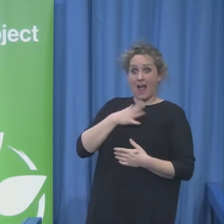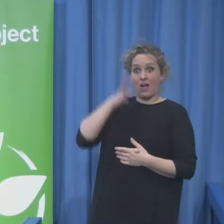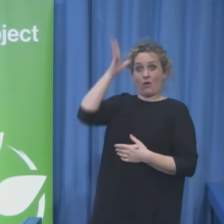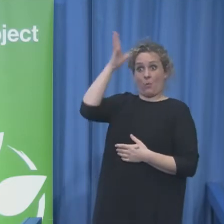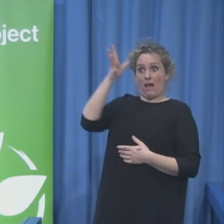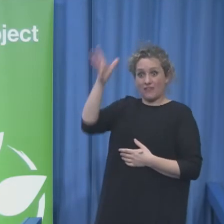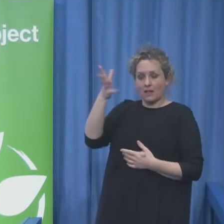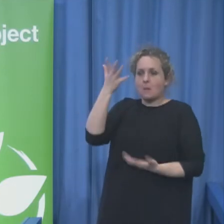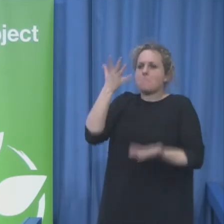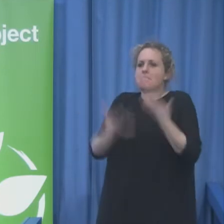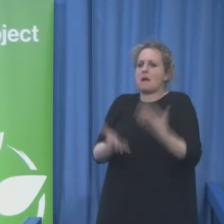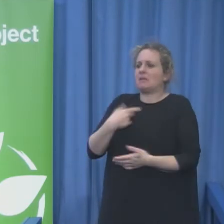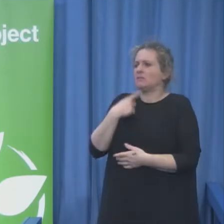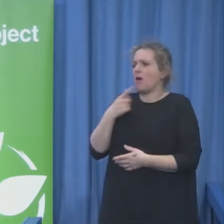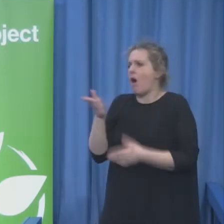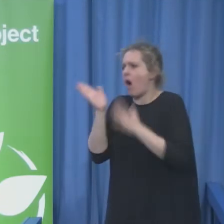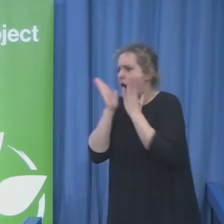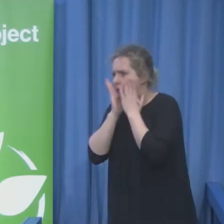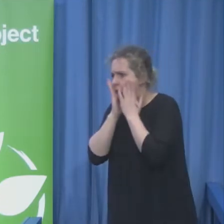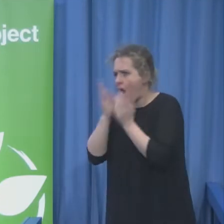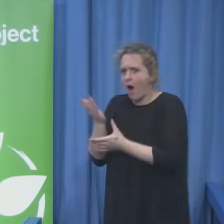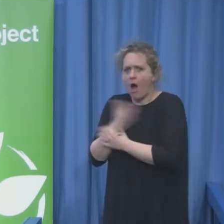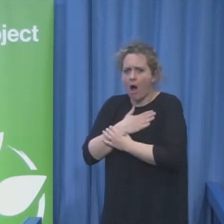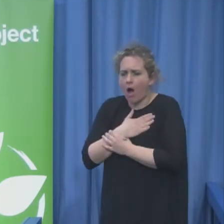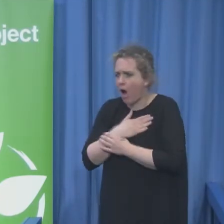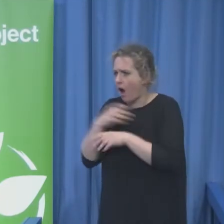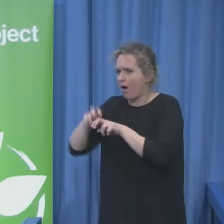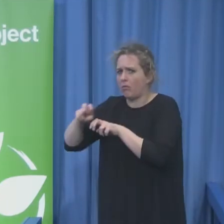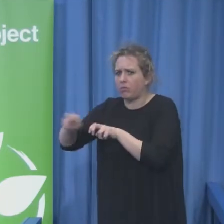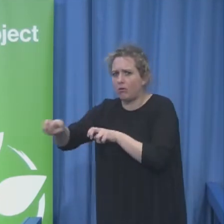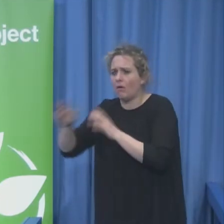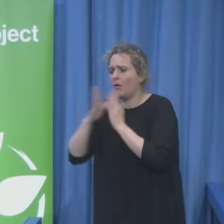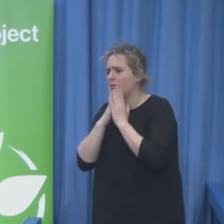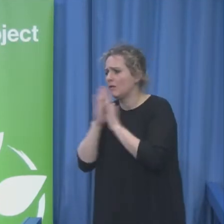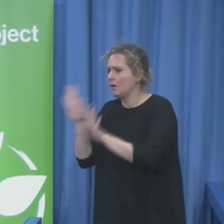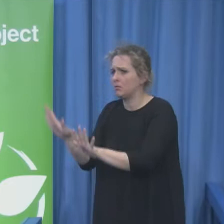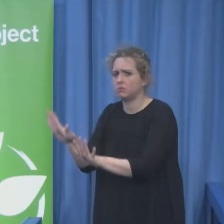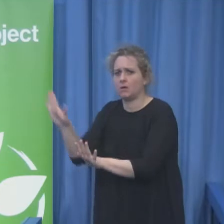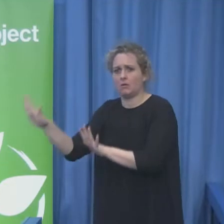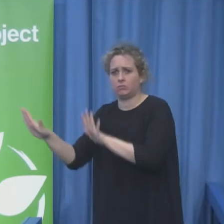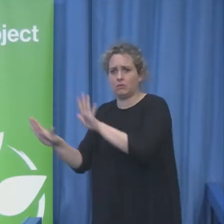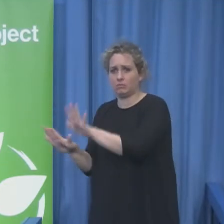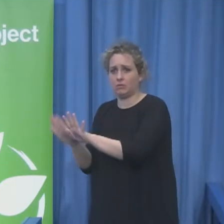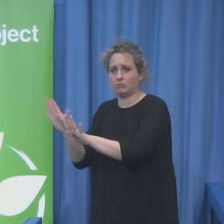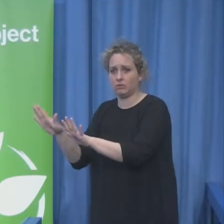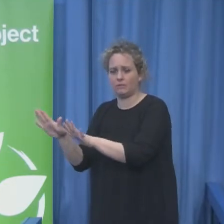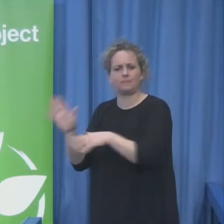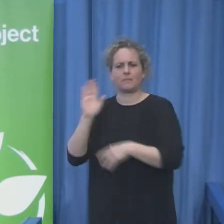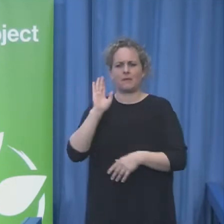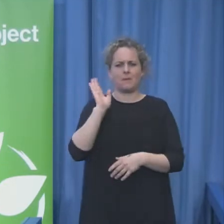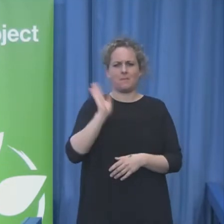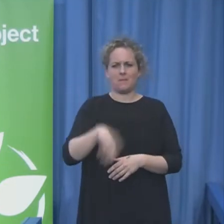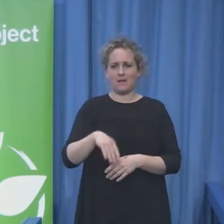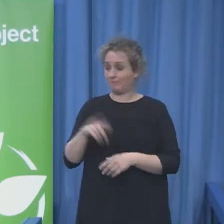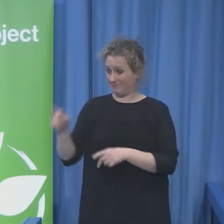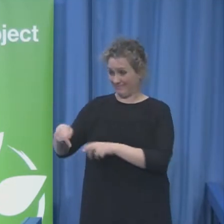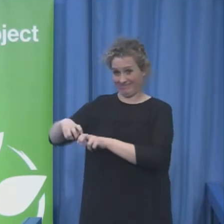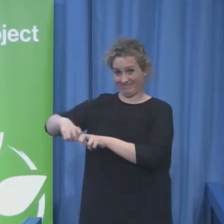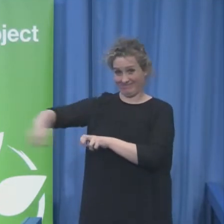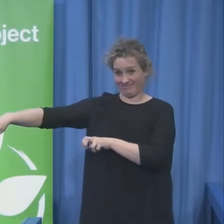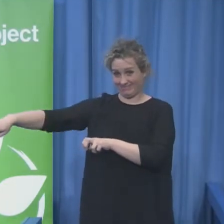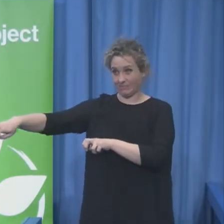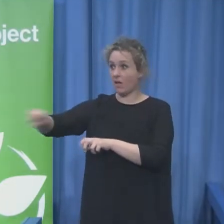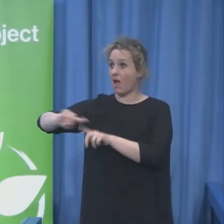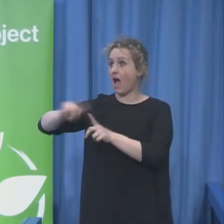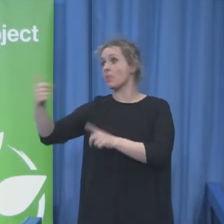with, and I hope it won't happen to you. And while we were sitting there, another person walked in with another disability. And the